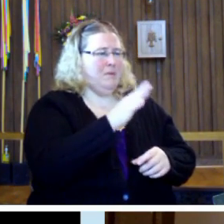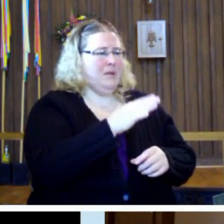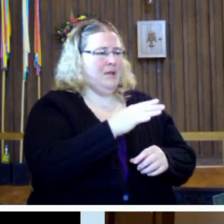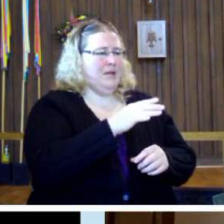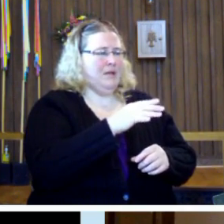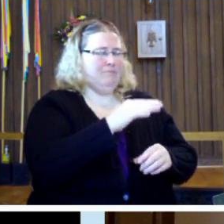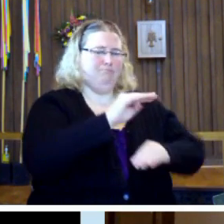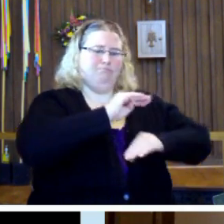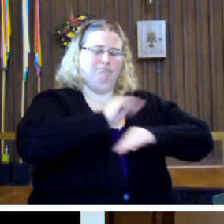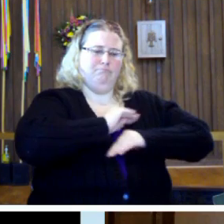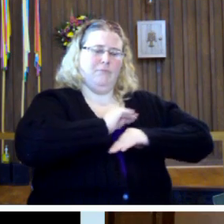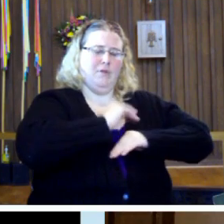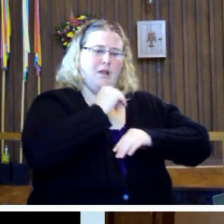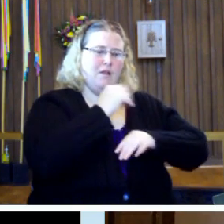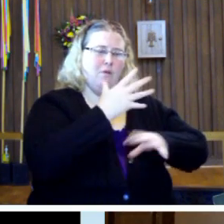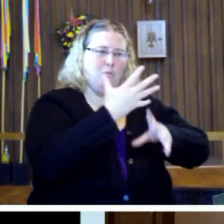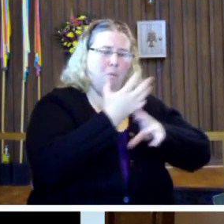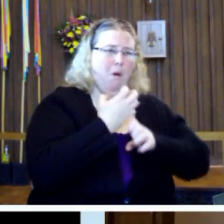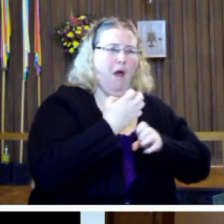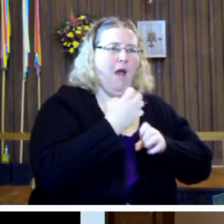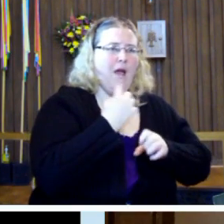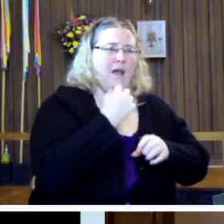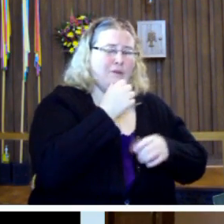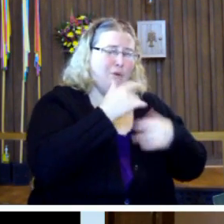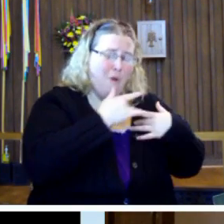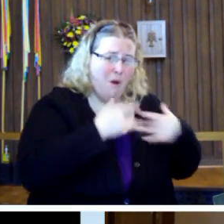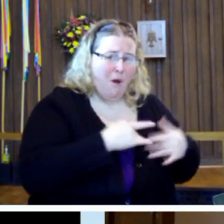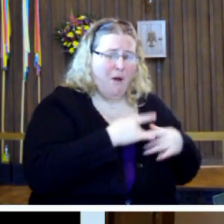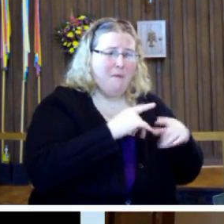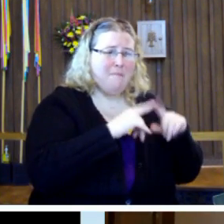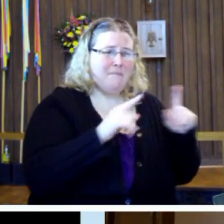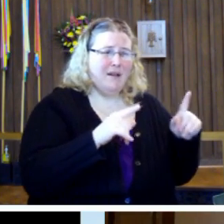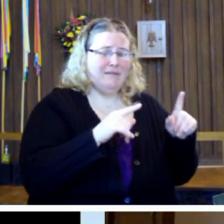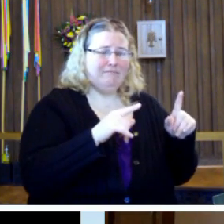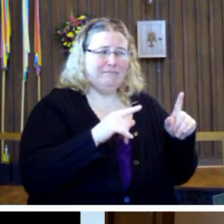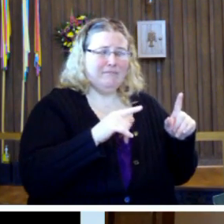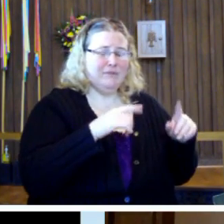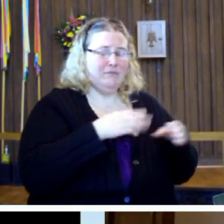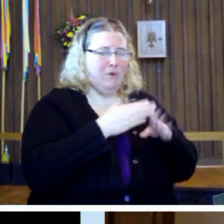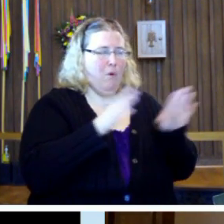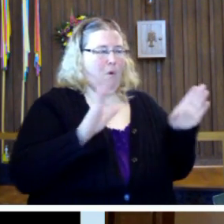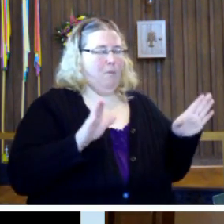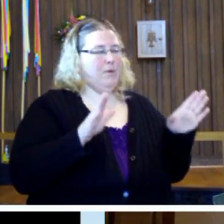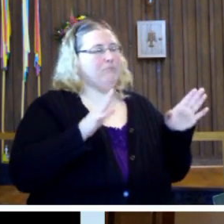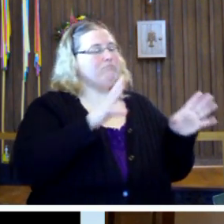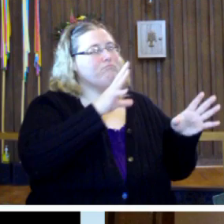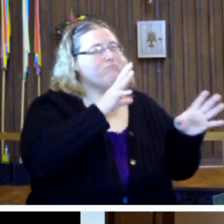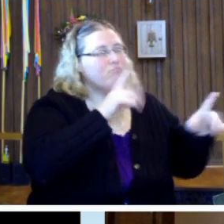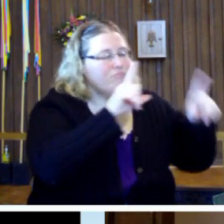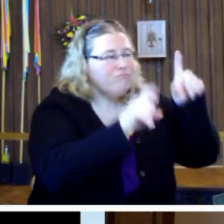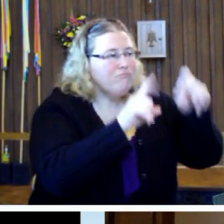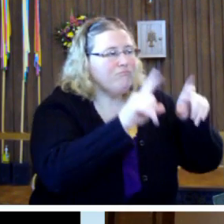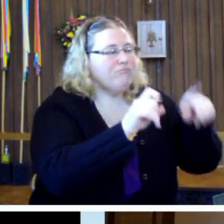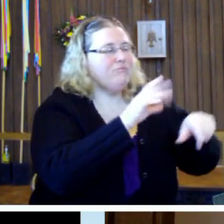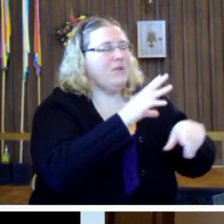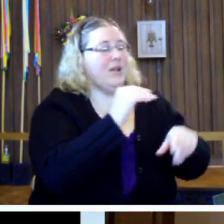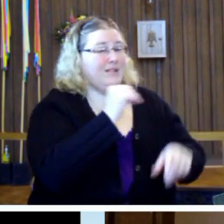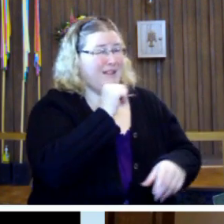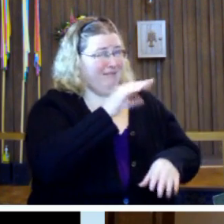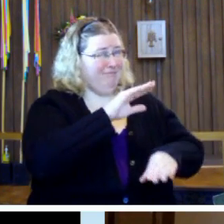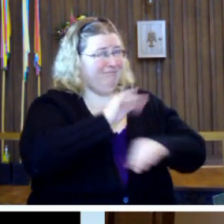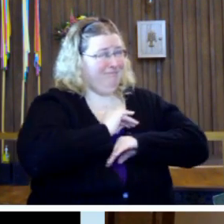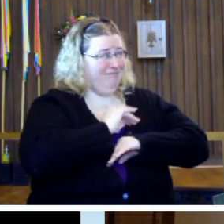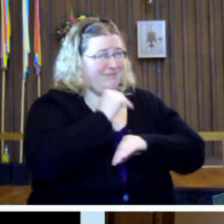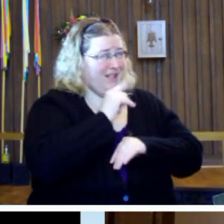satisfy the longing that maybe you have in your heart? You open yourselves up and you don't